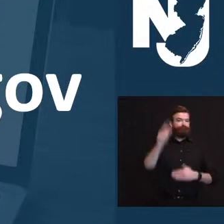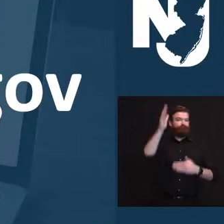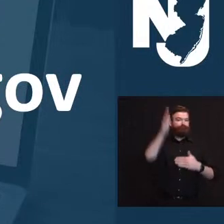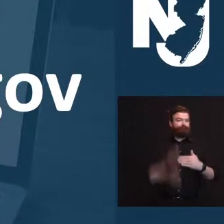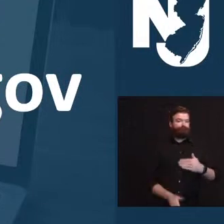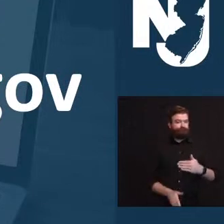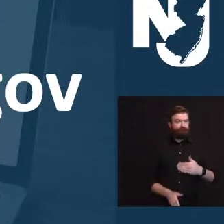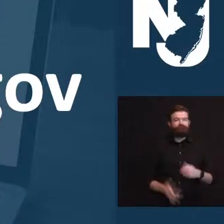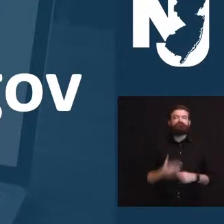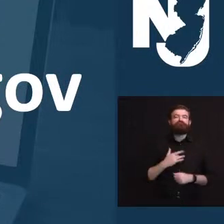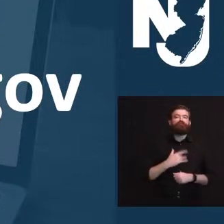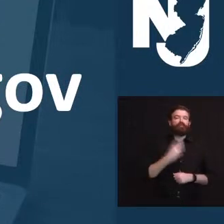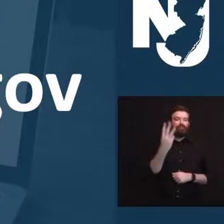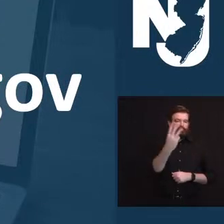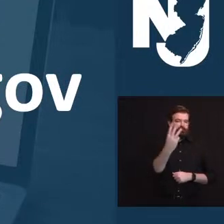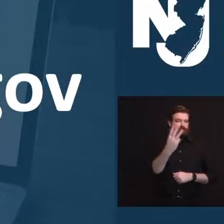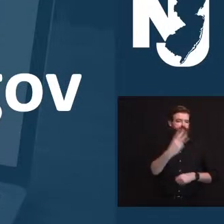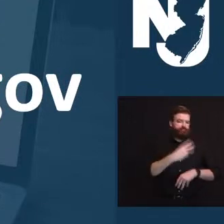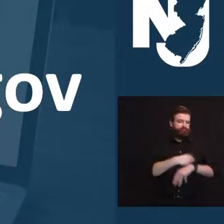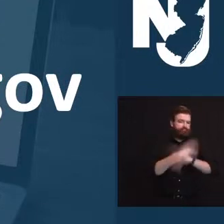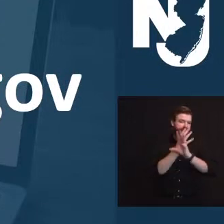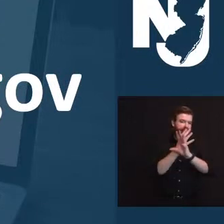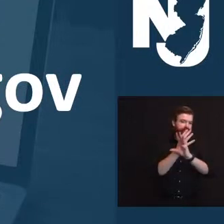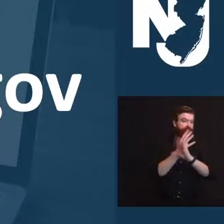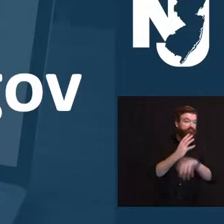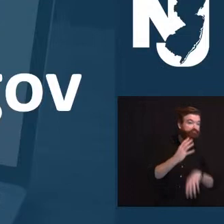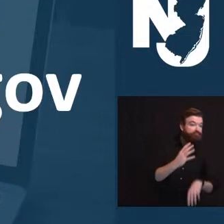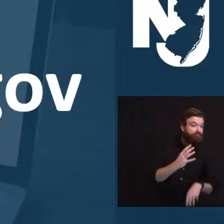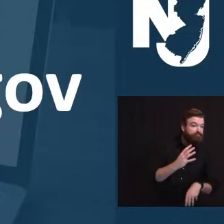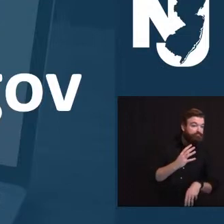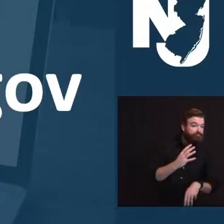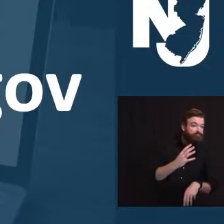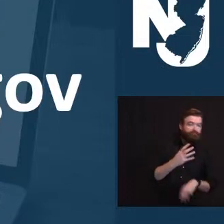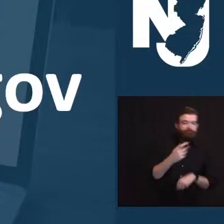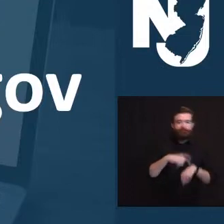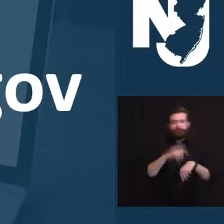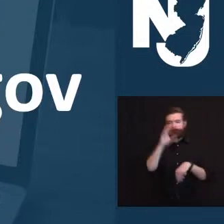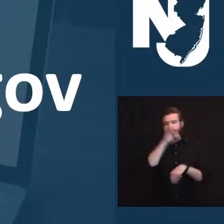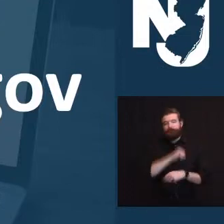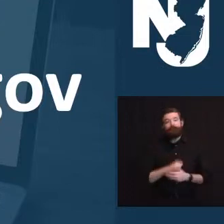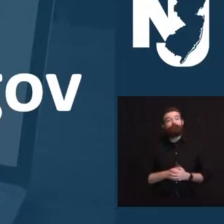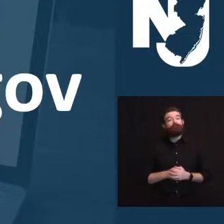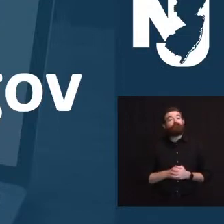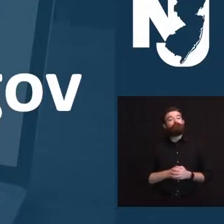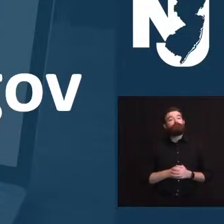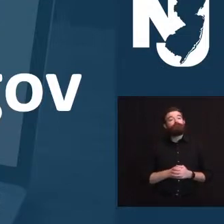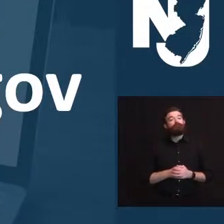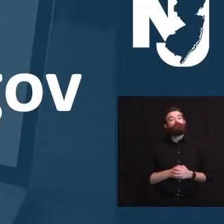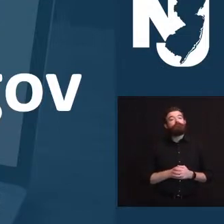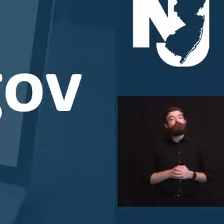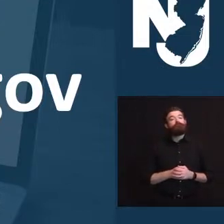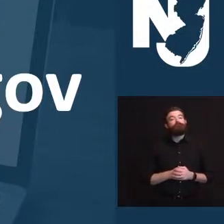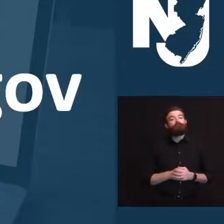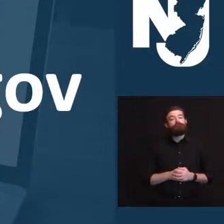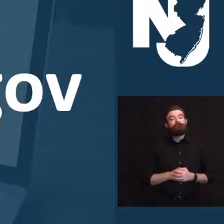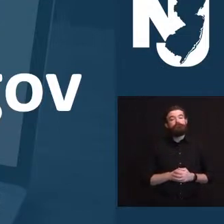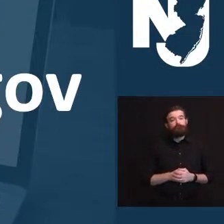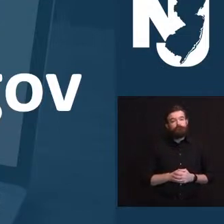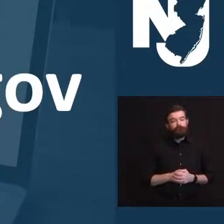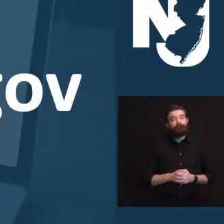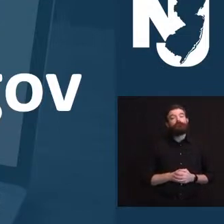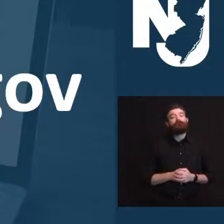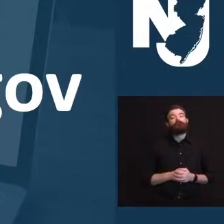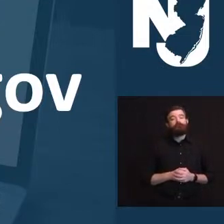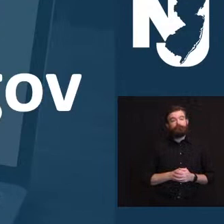30th. So we'll have one more chance to get this message out. But we know that many of you are making plans for New